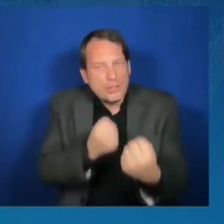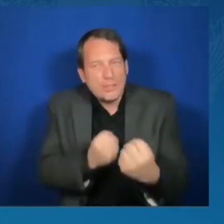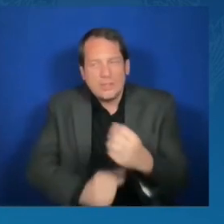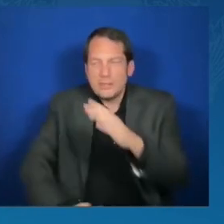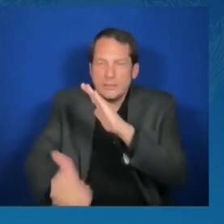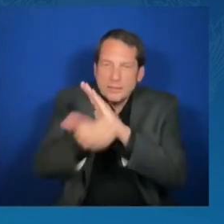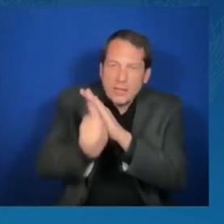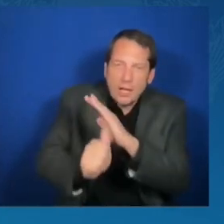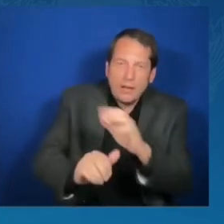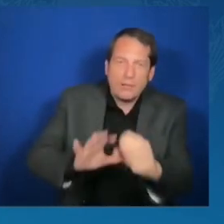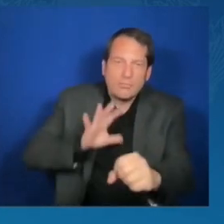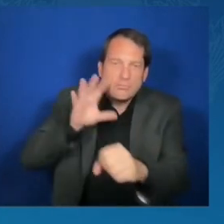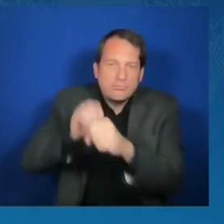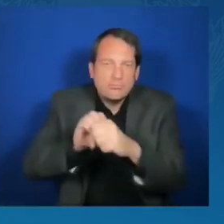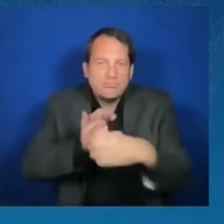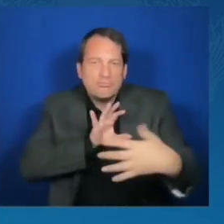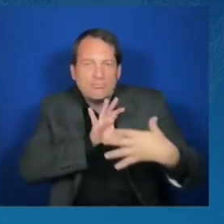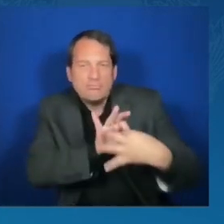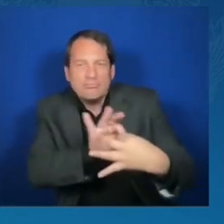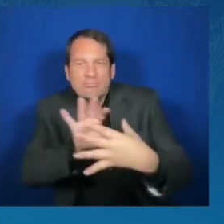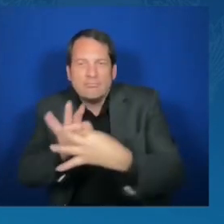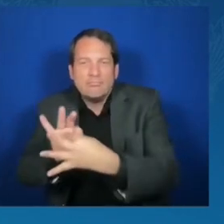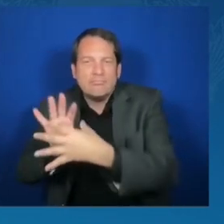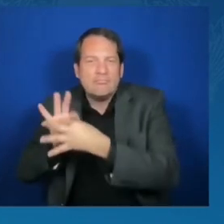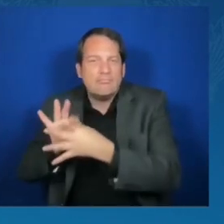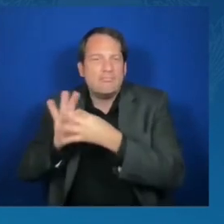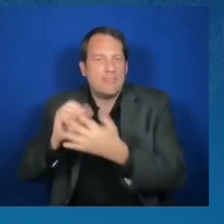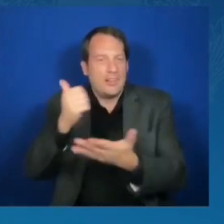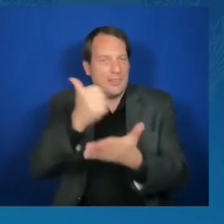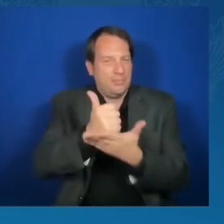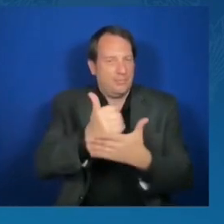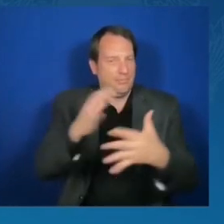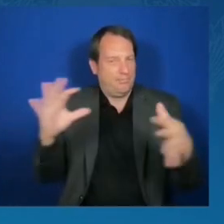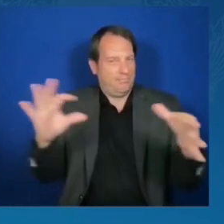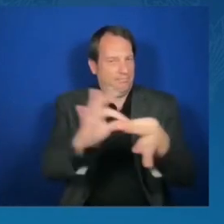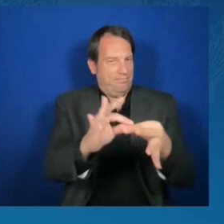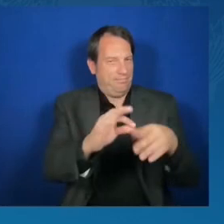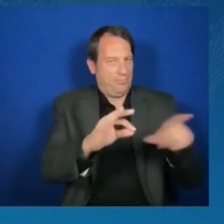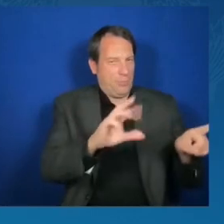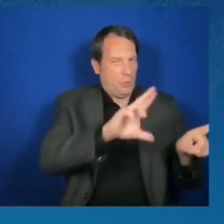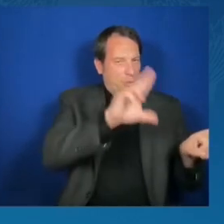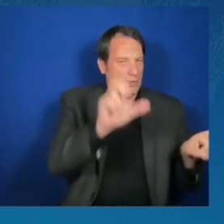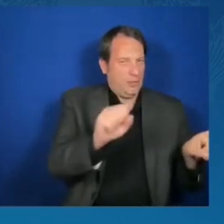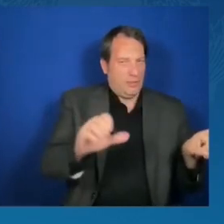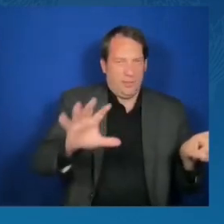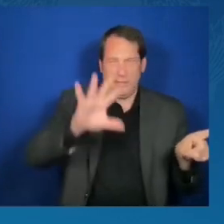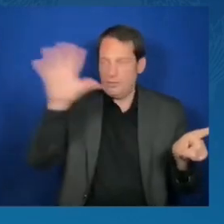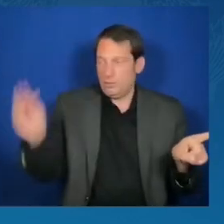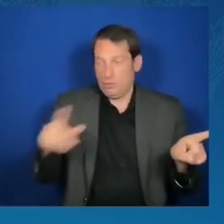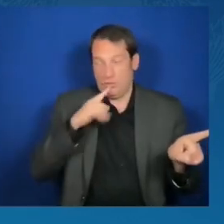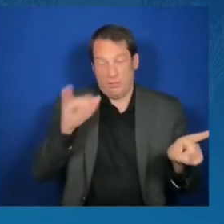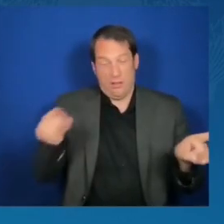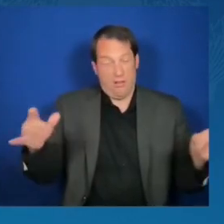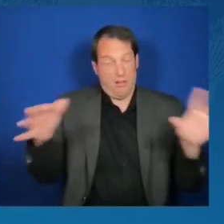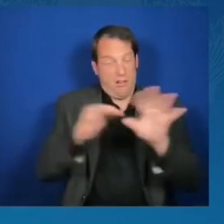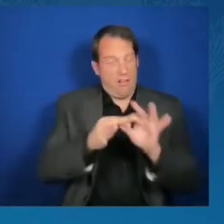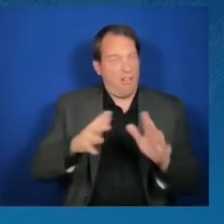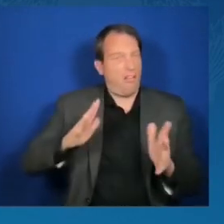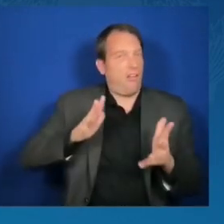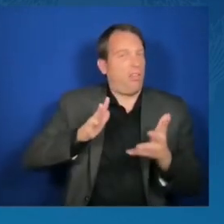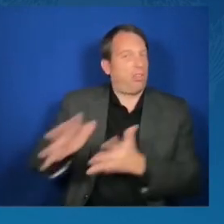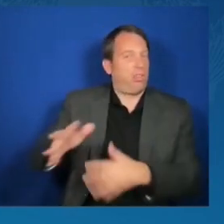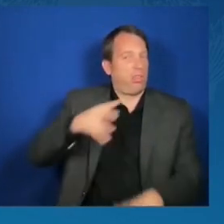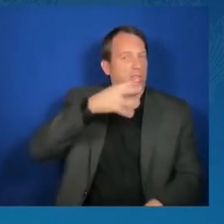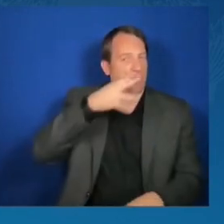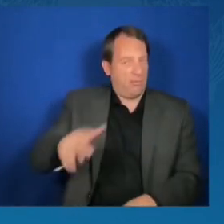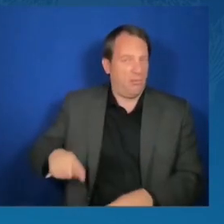for too long neglected. So let me just simply say how excited I am that this commitment made in